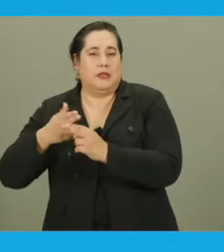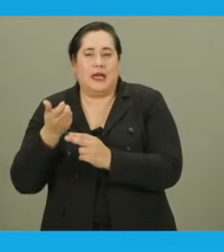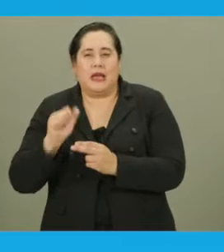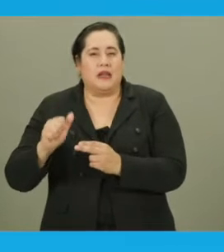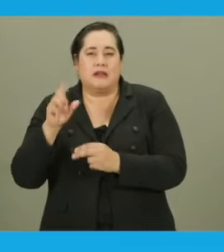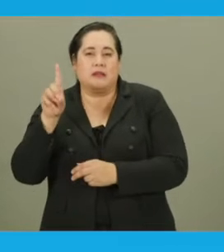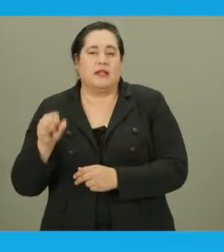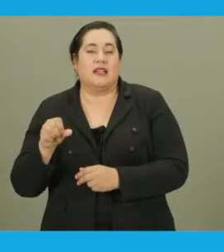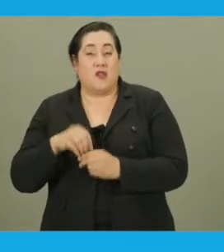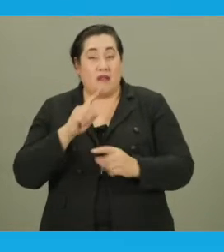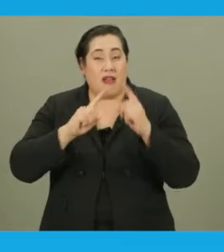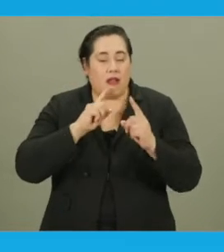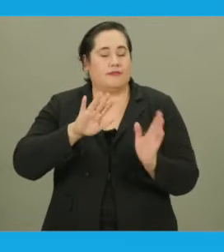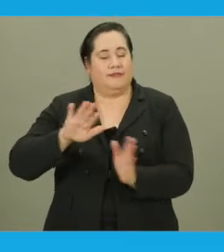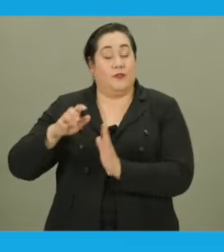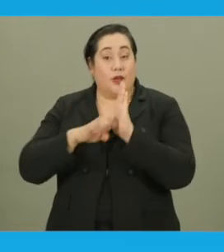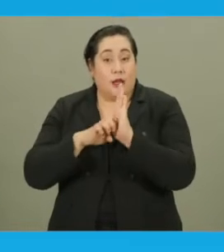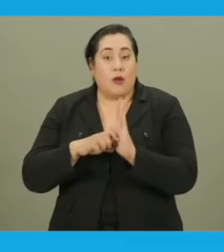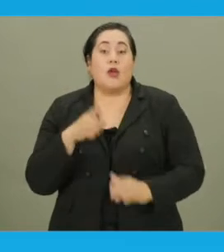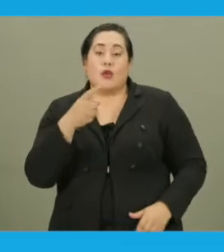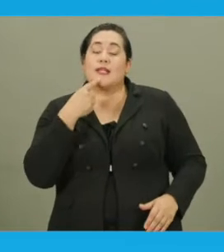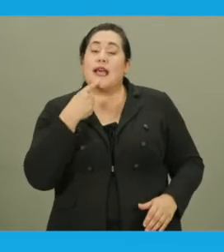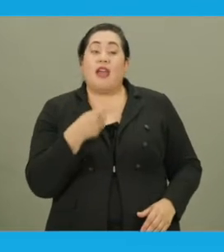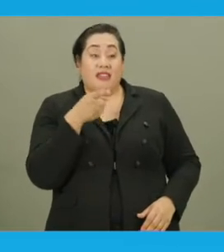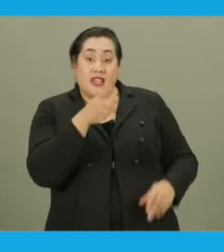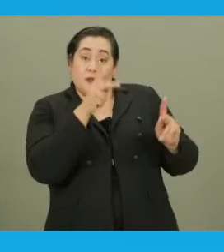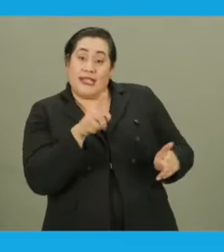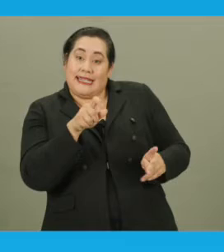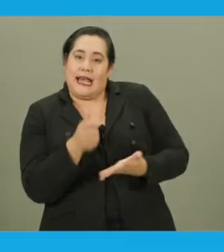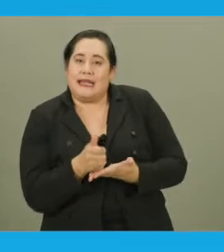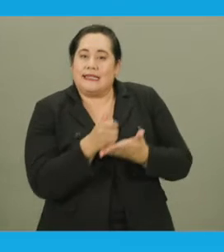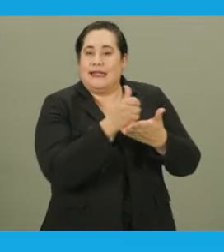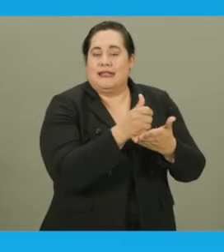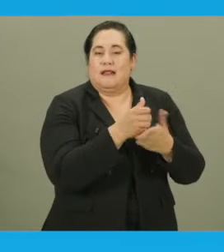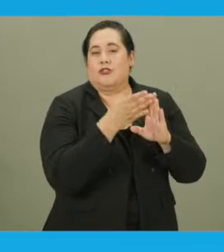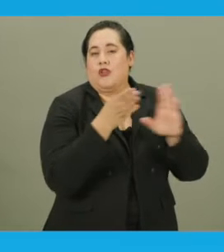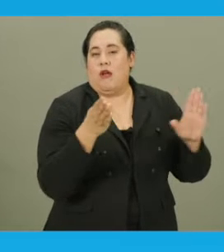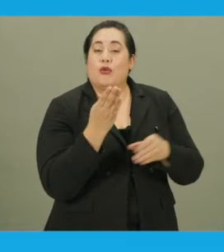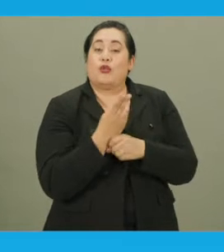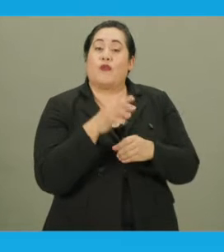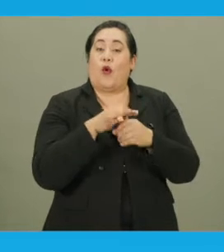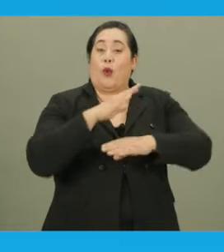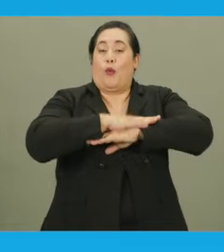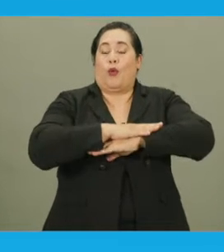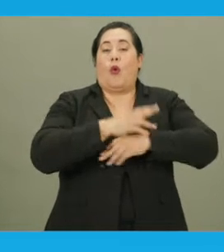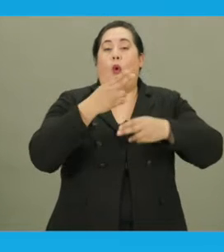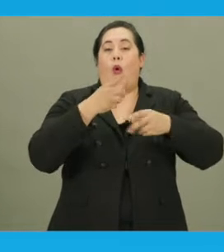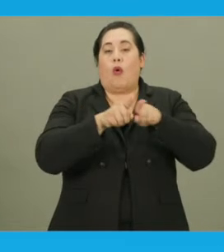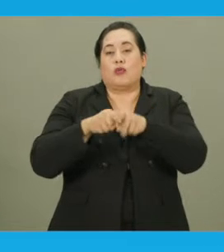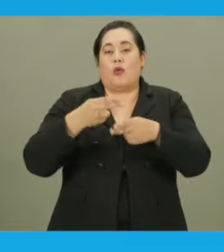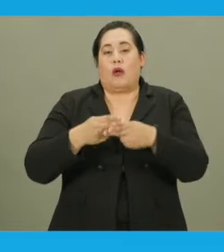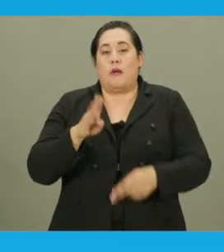reference to a disability out of your dialogue. For example, you would say, this person needs assistance using the voting booth also